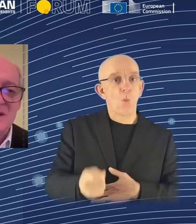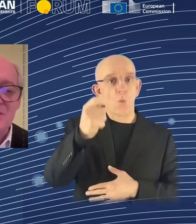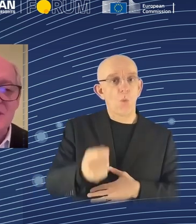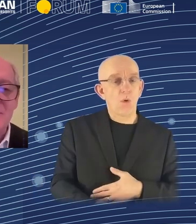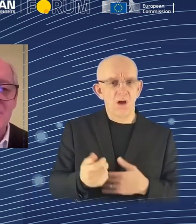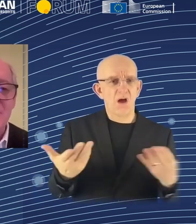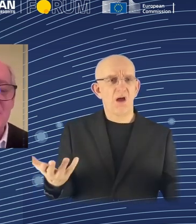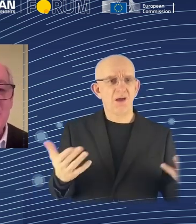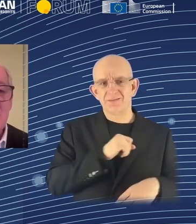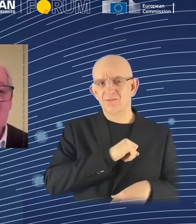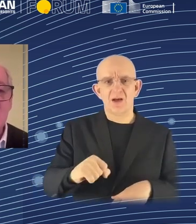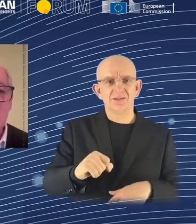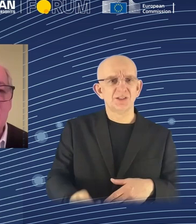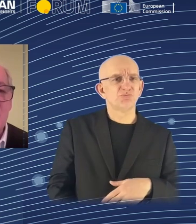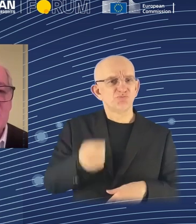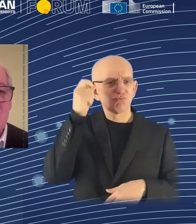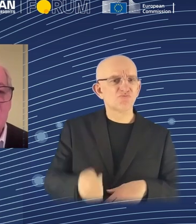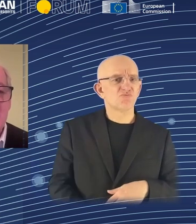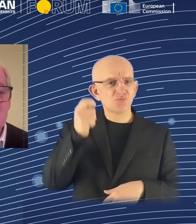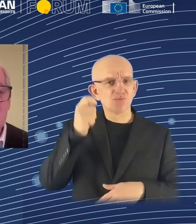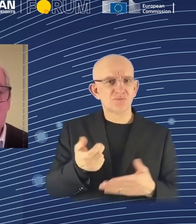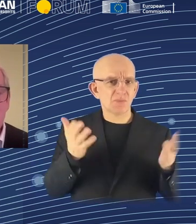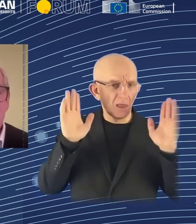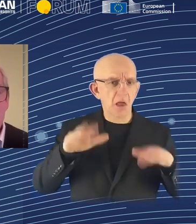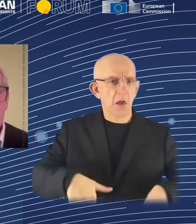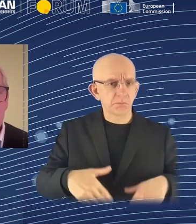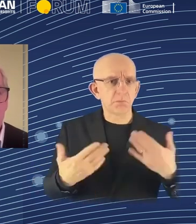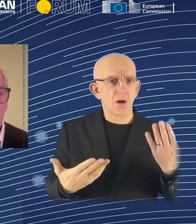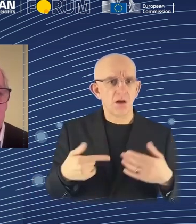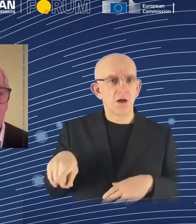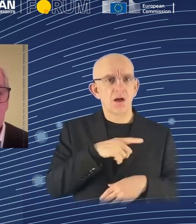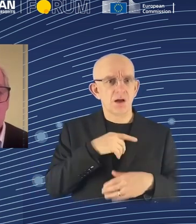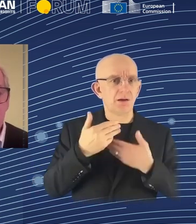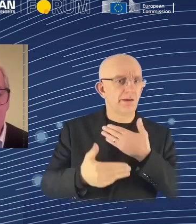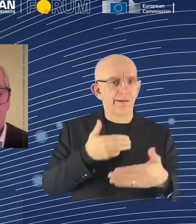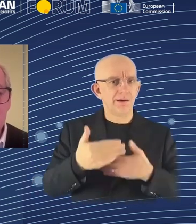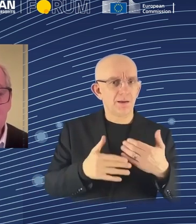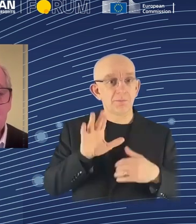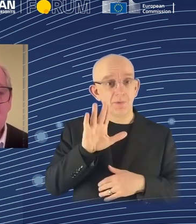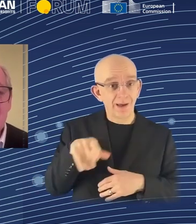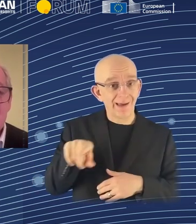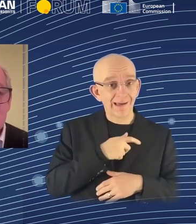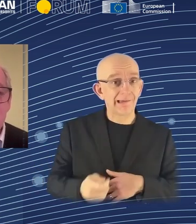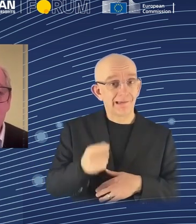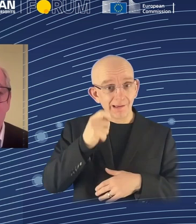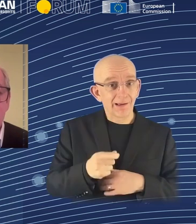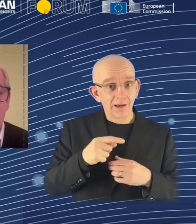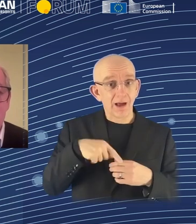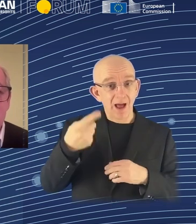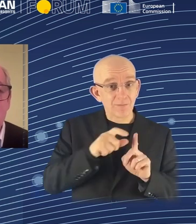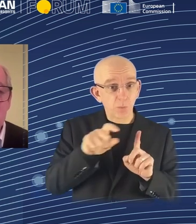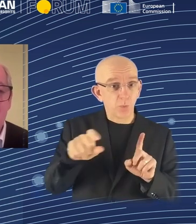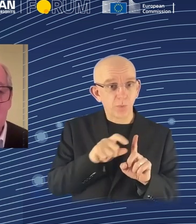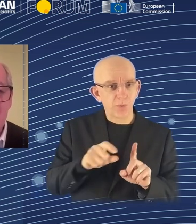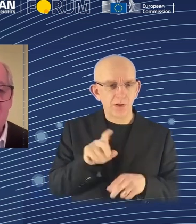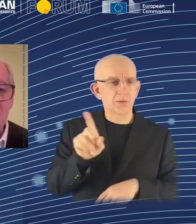20 or 25 years. And so demand saturates. And then as the technology improves further, so that you have entire